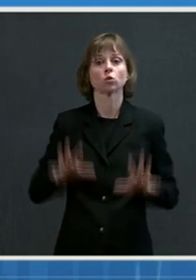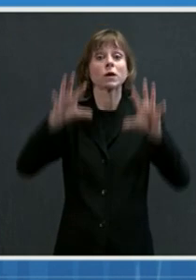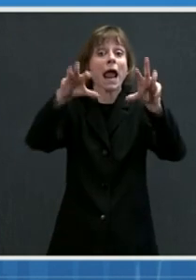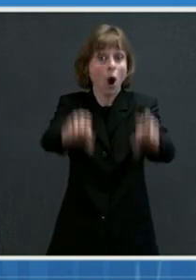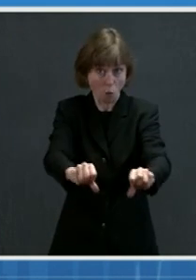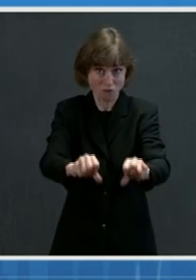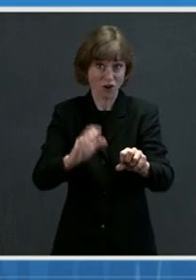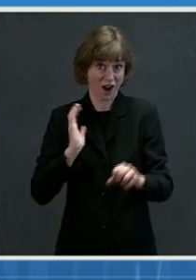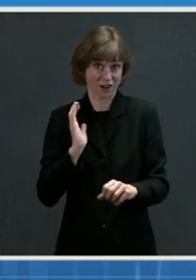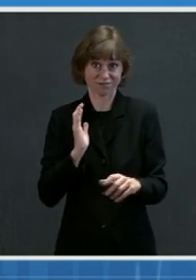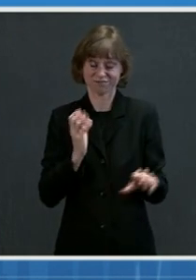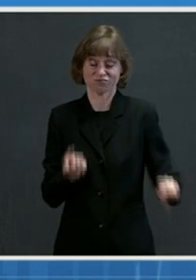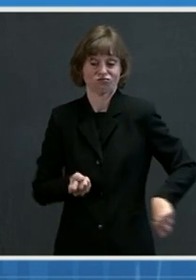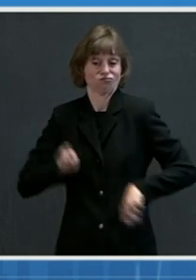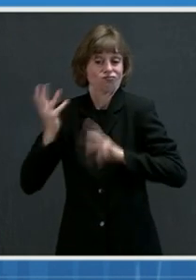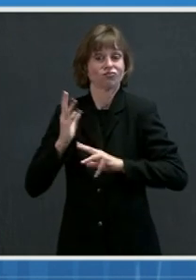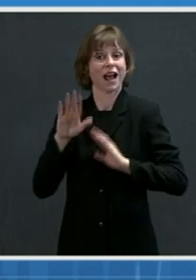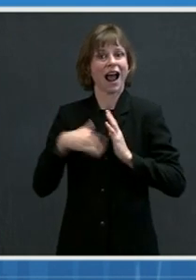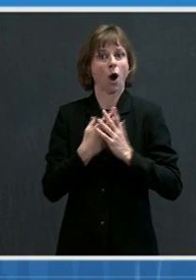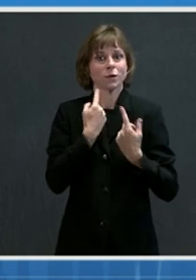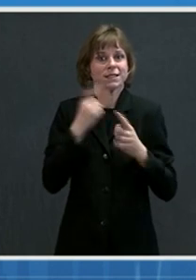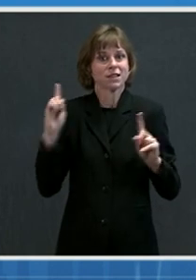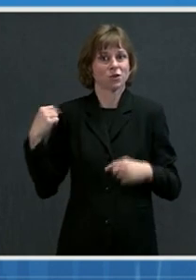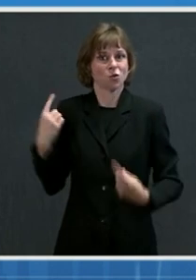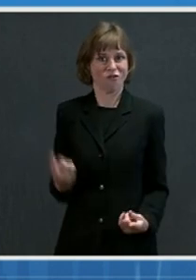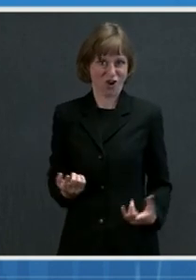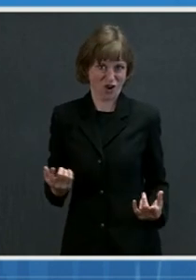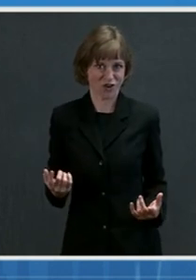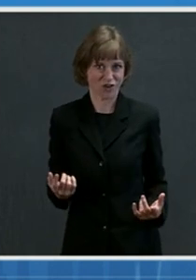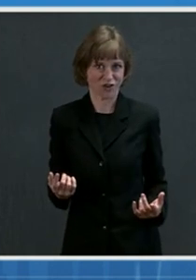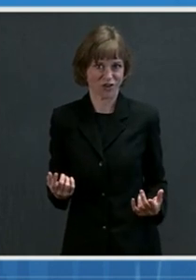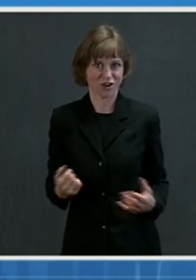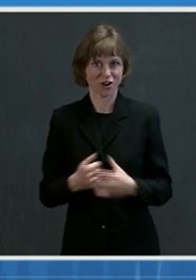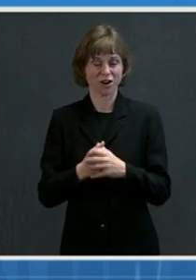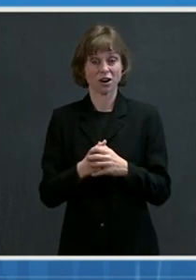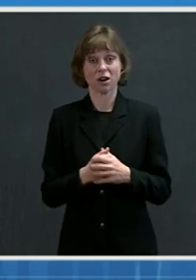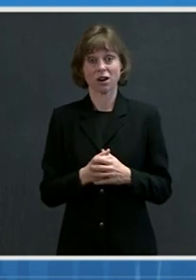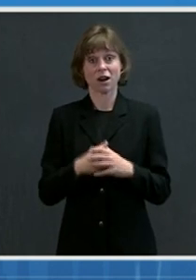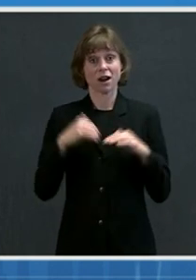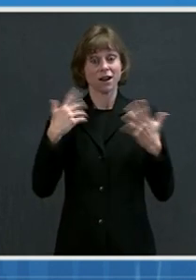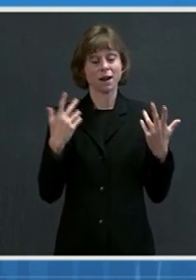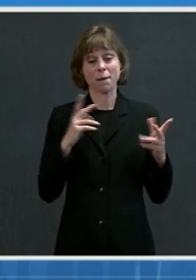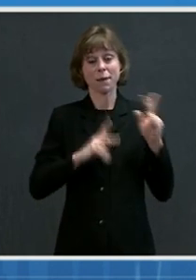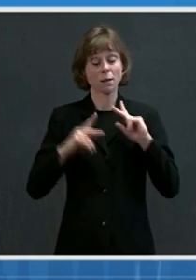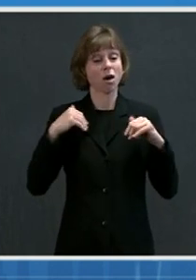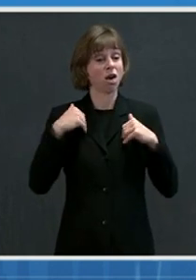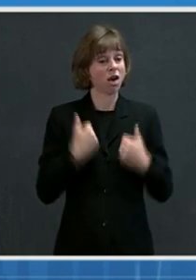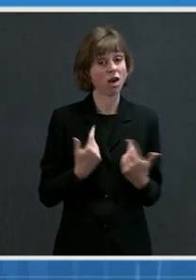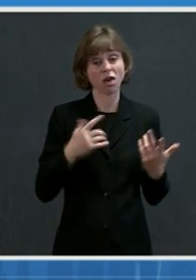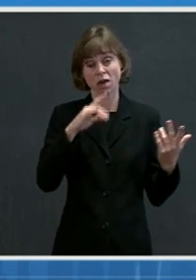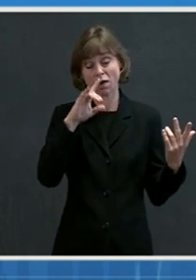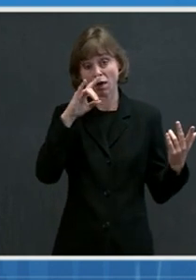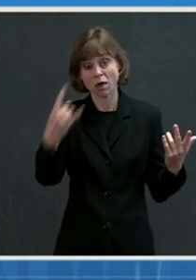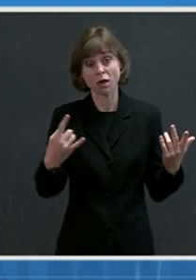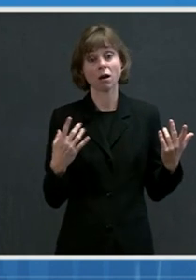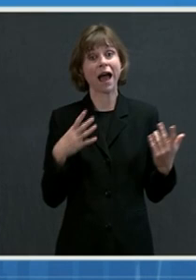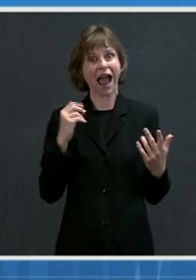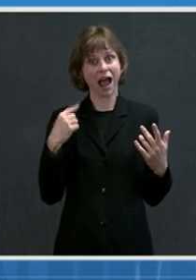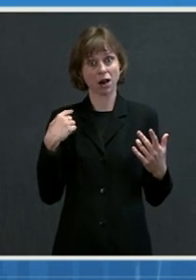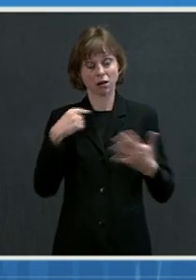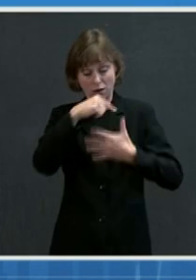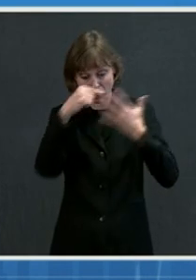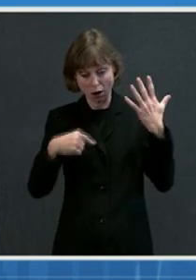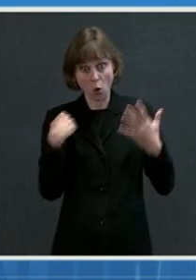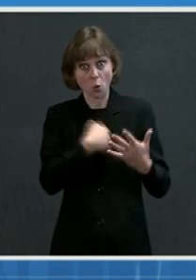And on the other hand, stamina has worn thin, fatigue is winning, and the exact measures we have taken to stop the